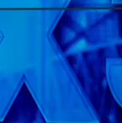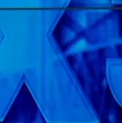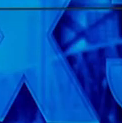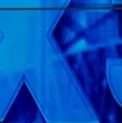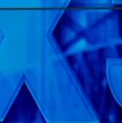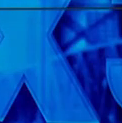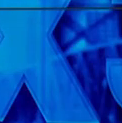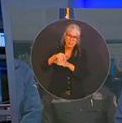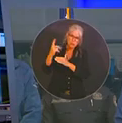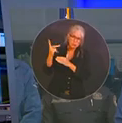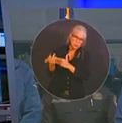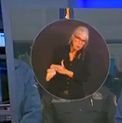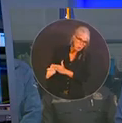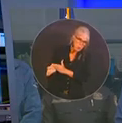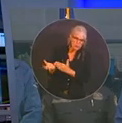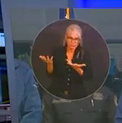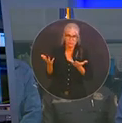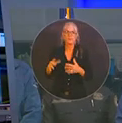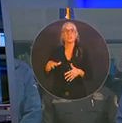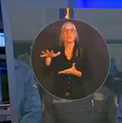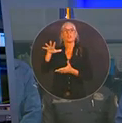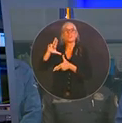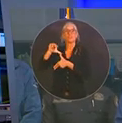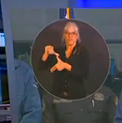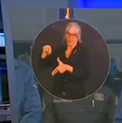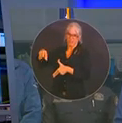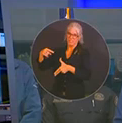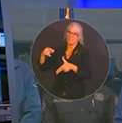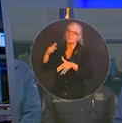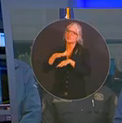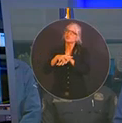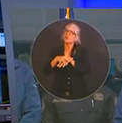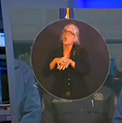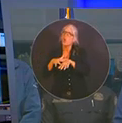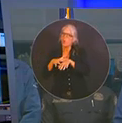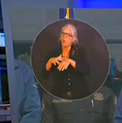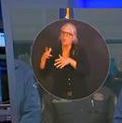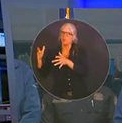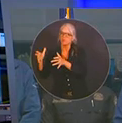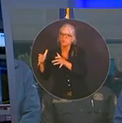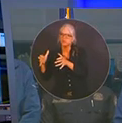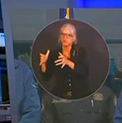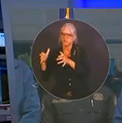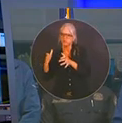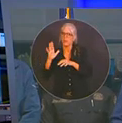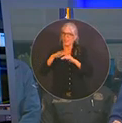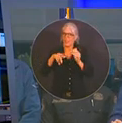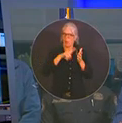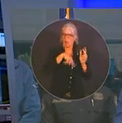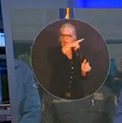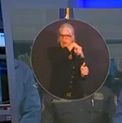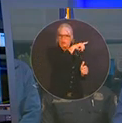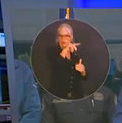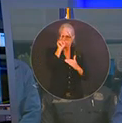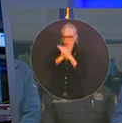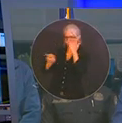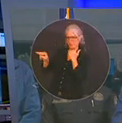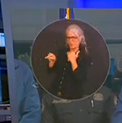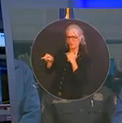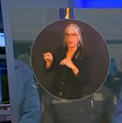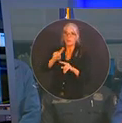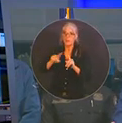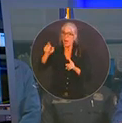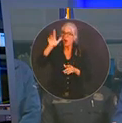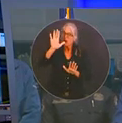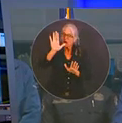Tallahassee on Hurricane Milton. He is at the state's emergency operations center as evacuations from the southwest coast continue all morning